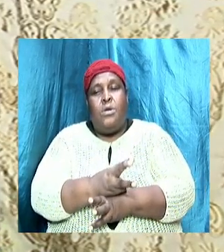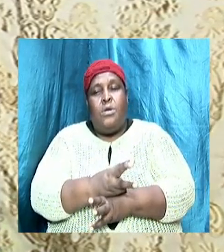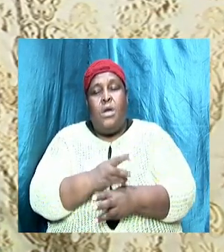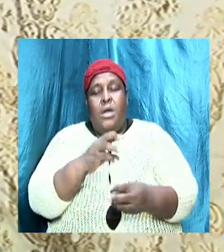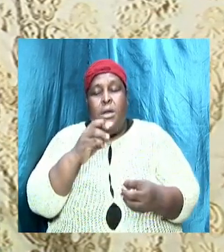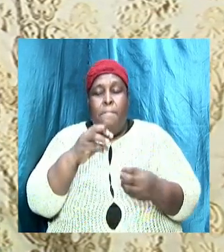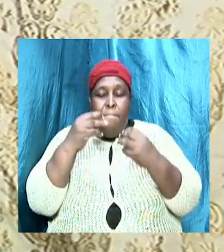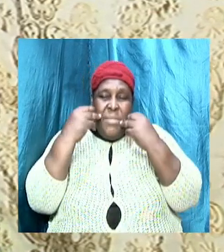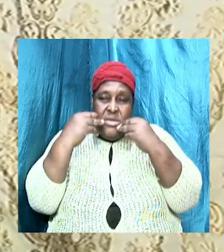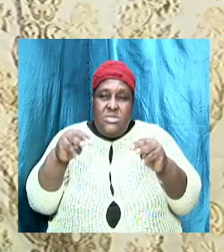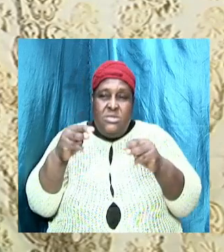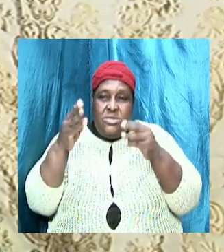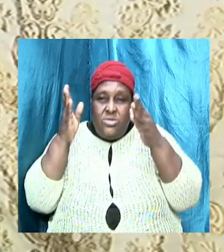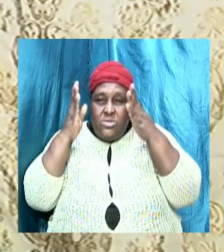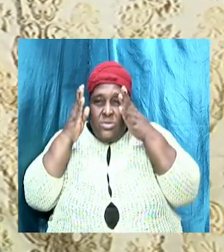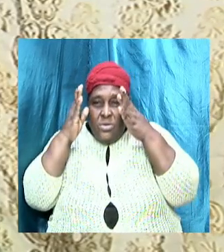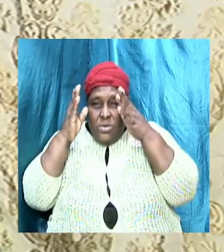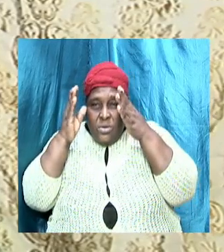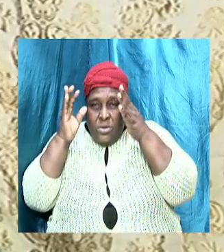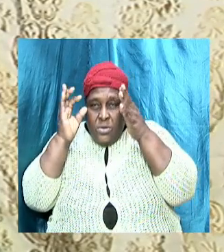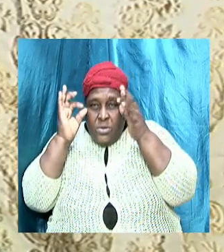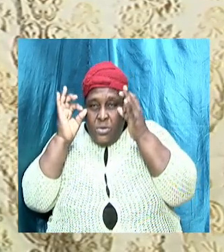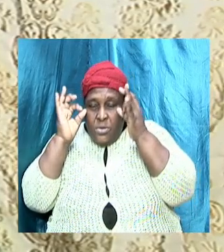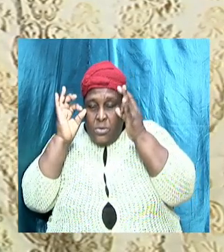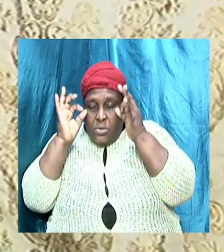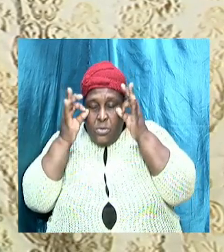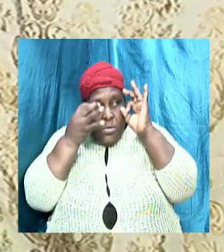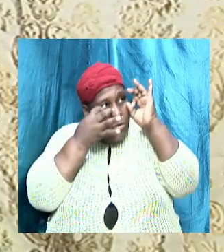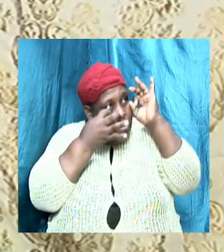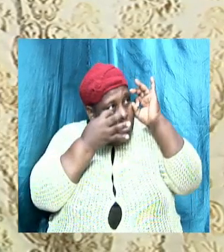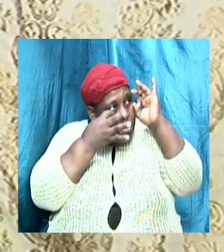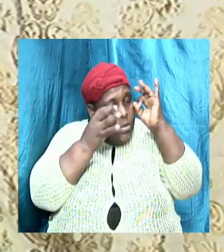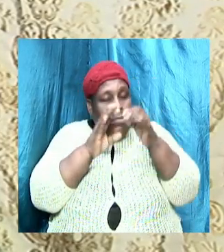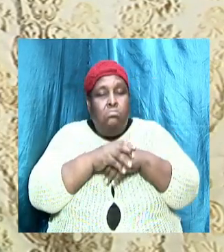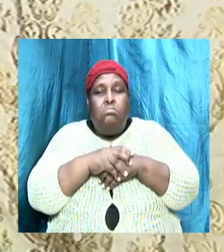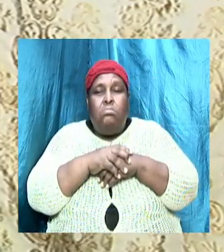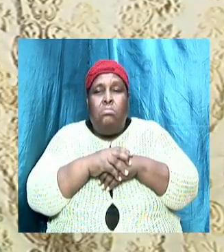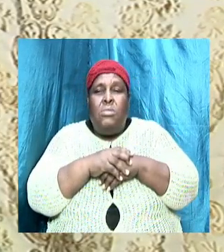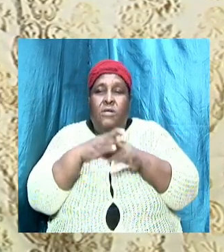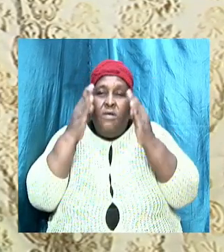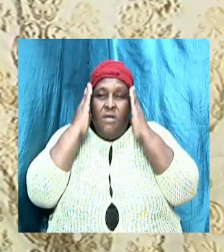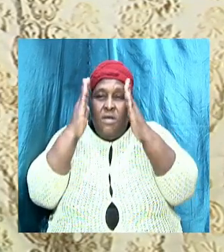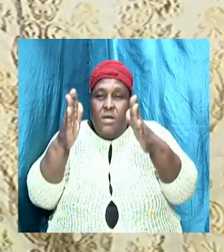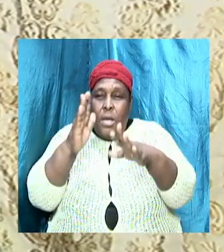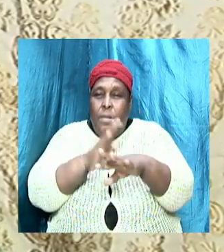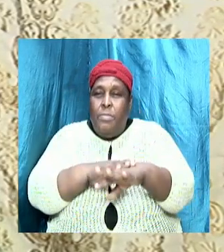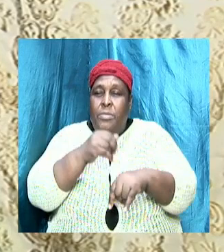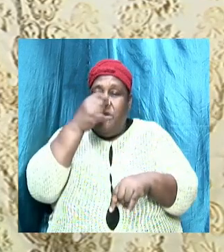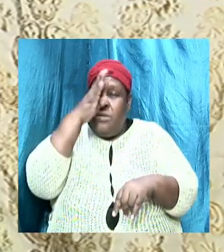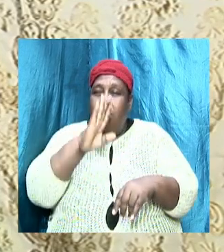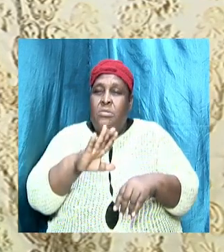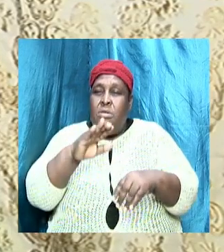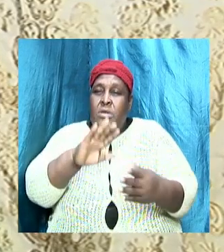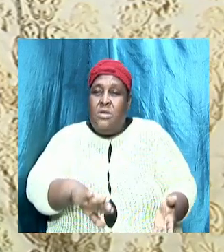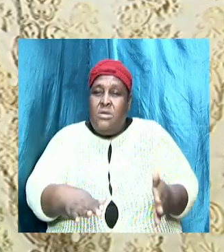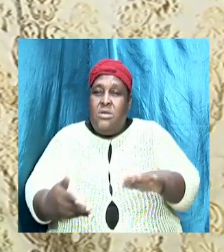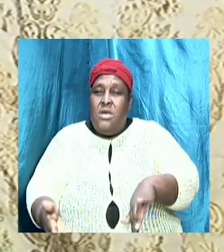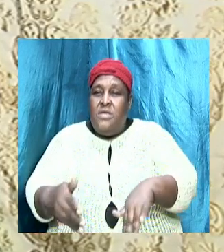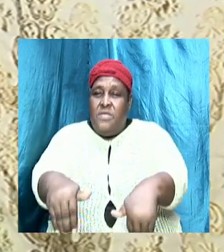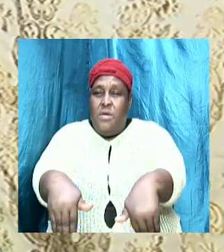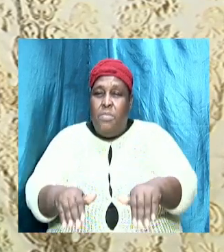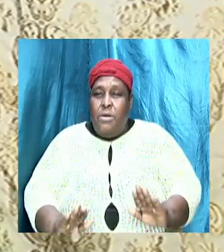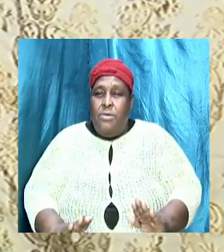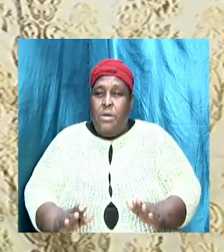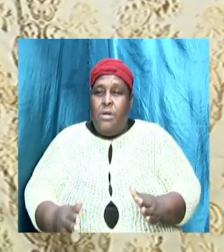preachers and teachers the focus should be on the death burial and resurrection of Jesus Christ I